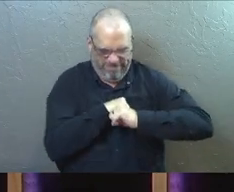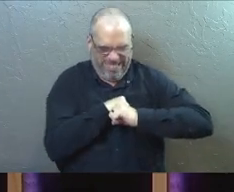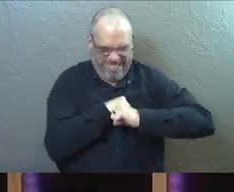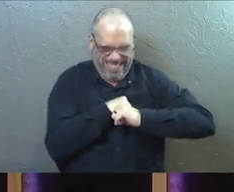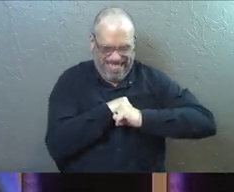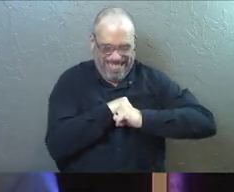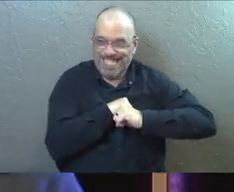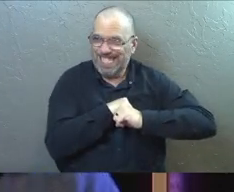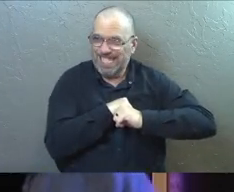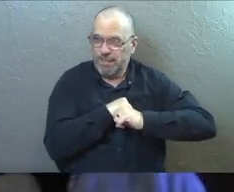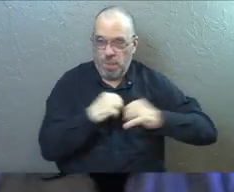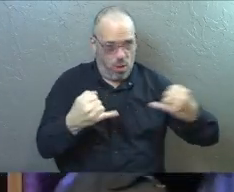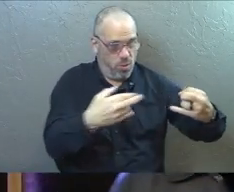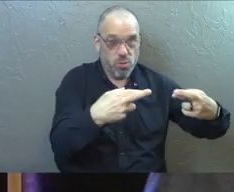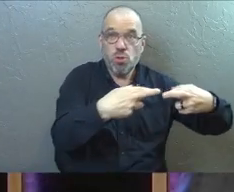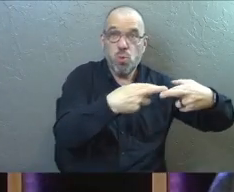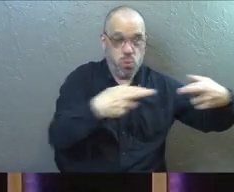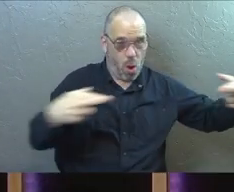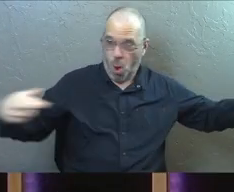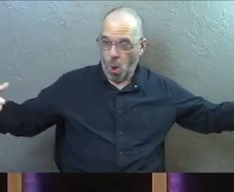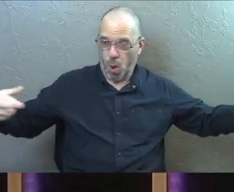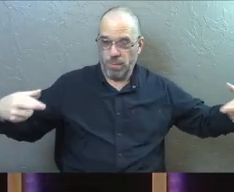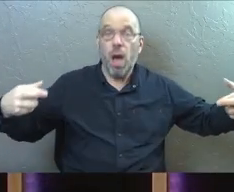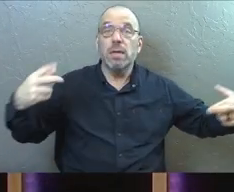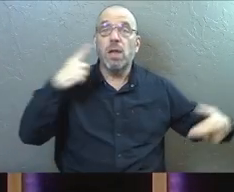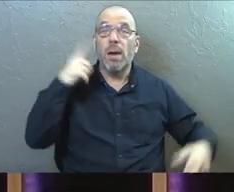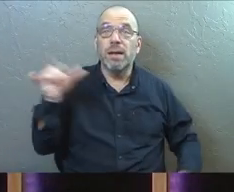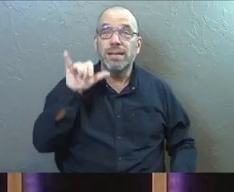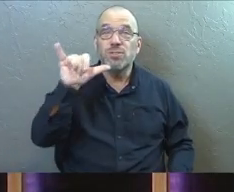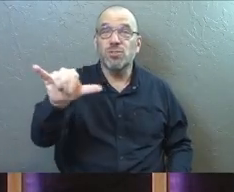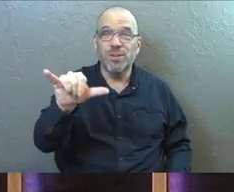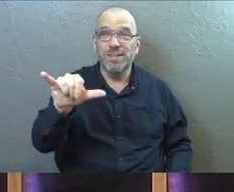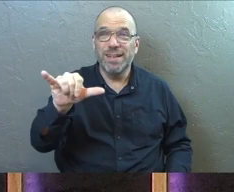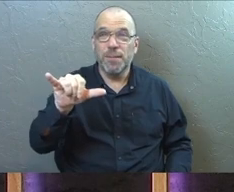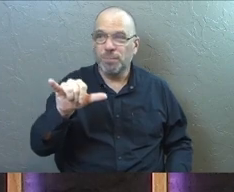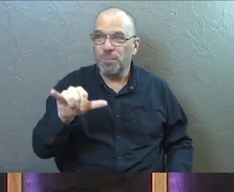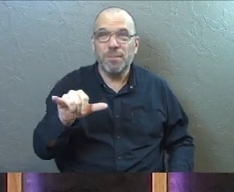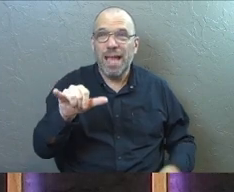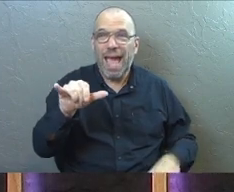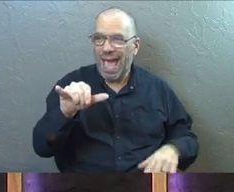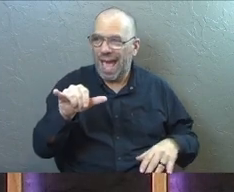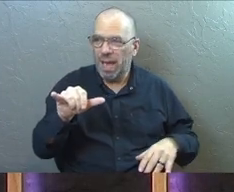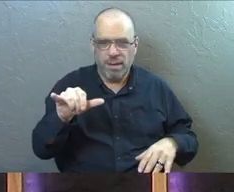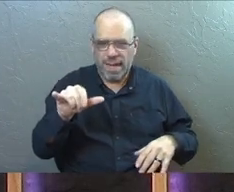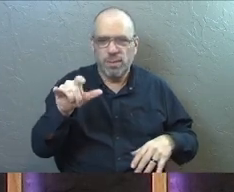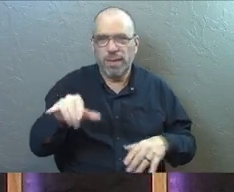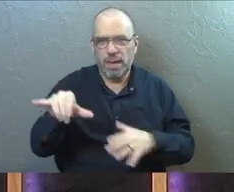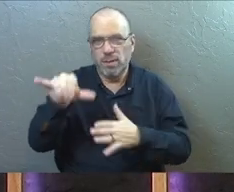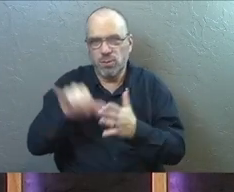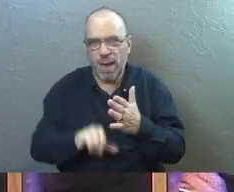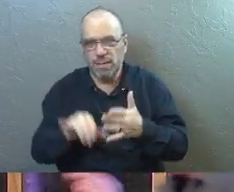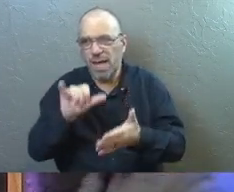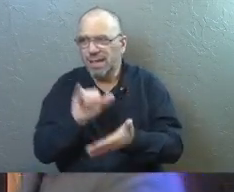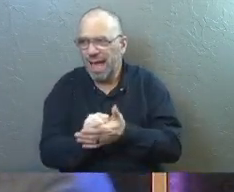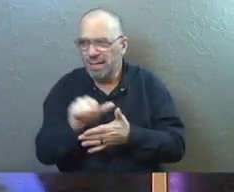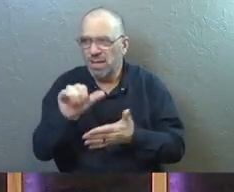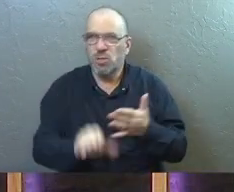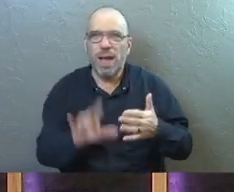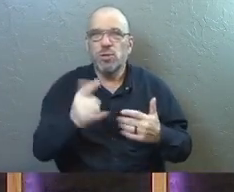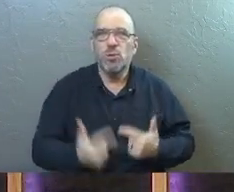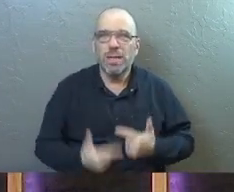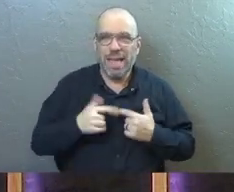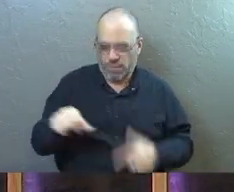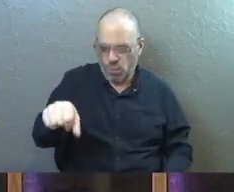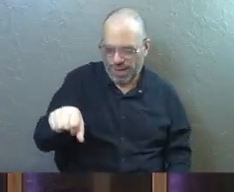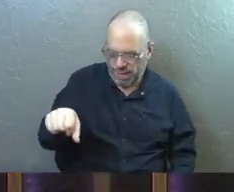But anyway, the rope was supposed to represent eternity. And then we came and we put a little scratch right here and just said, the scratch is your